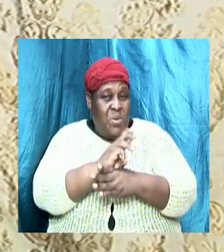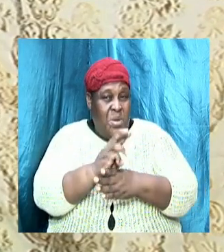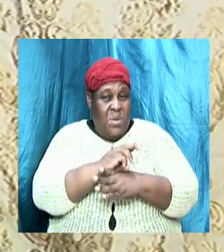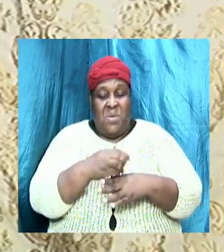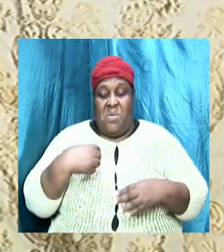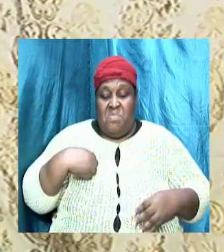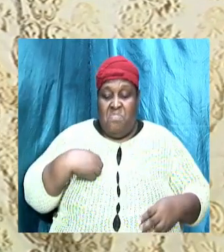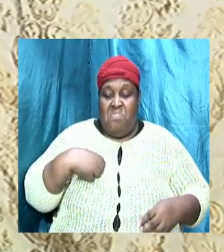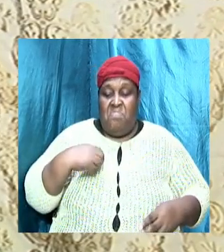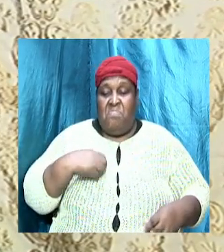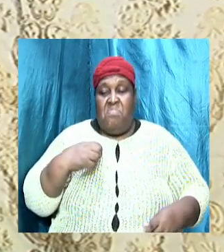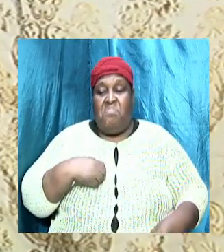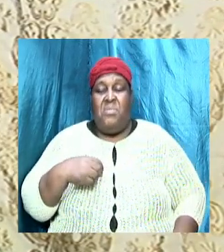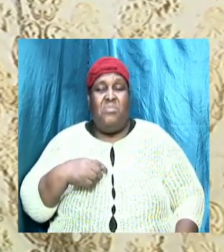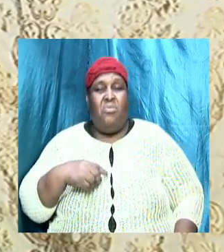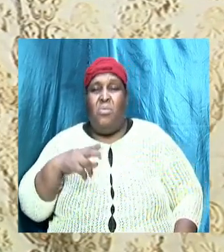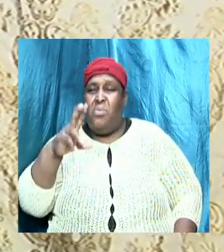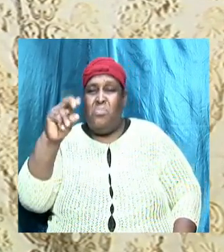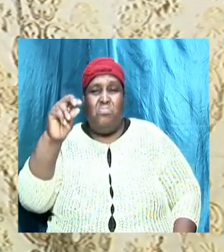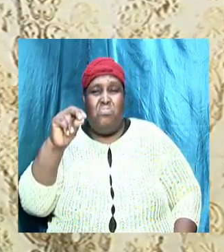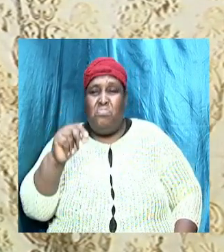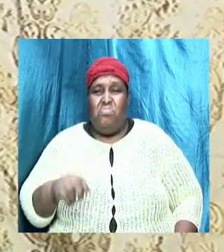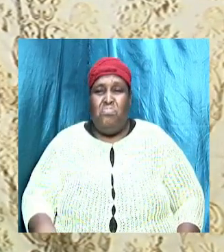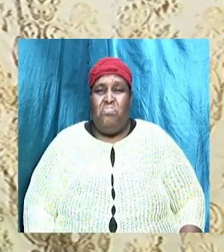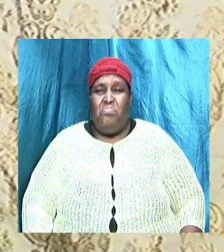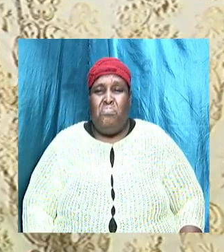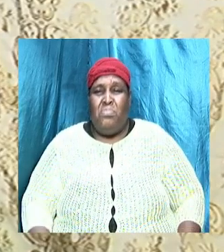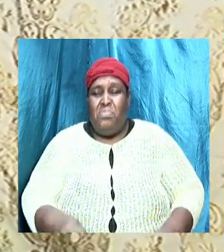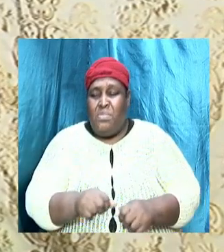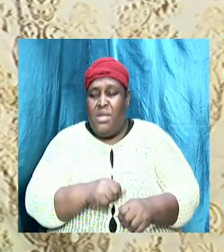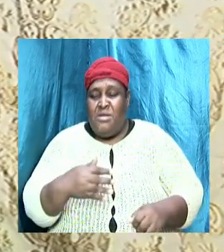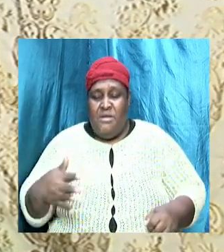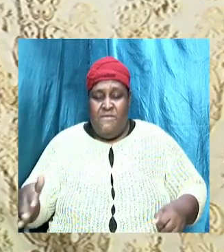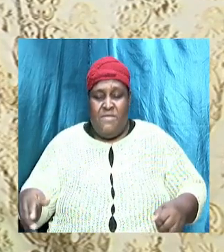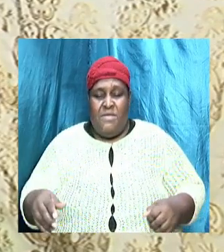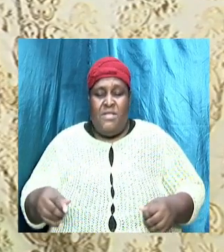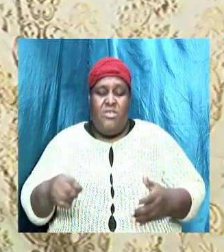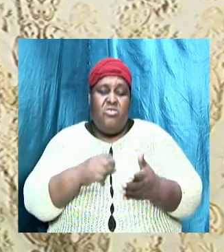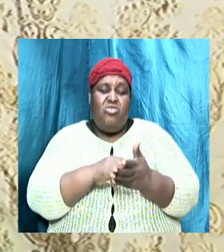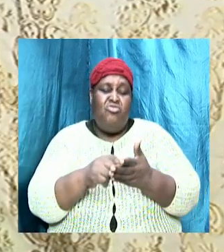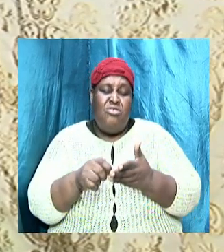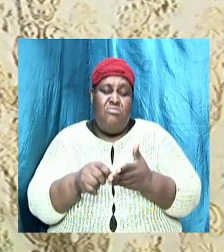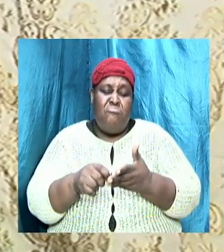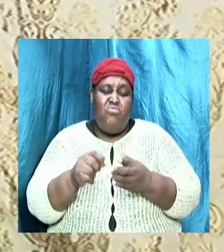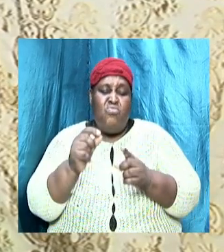in the Bible. will not be written word for word, but